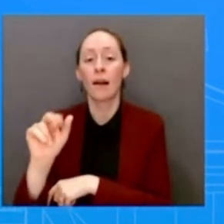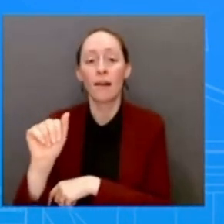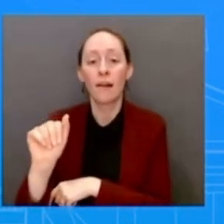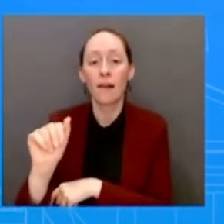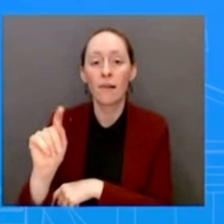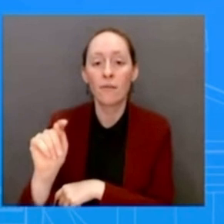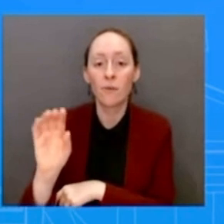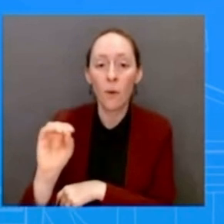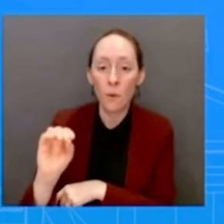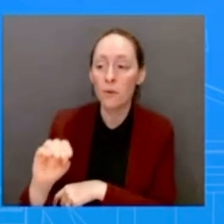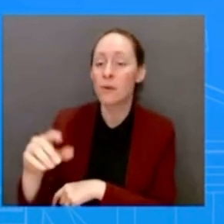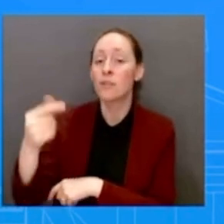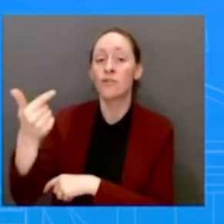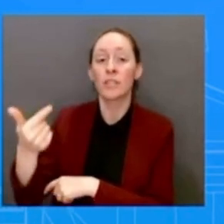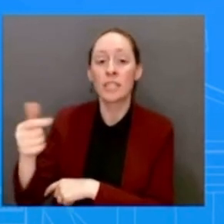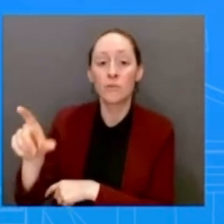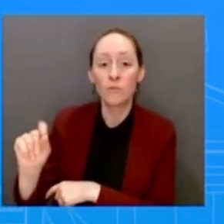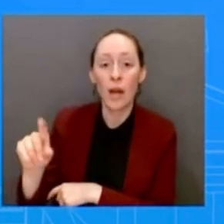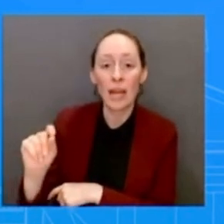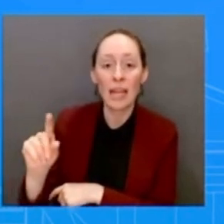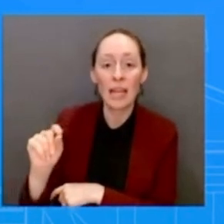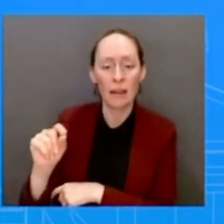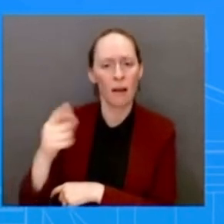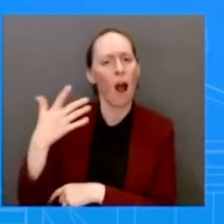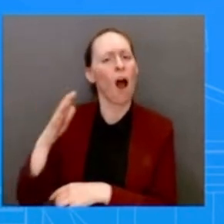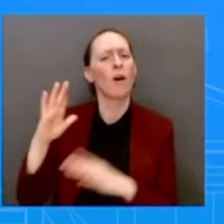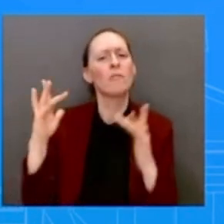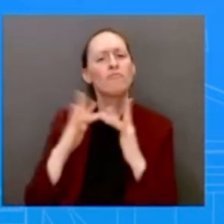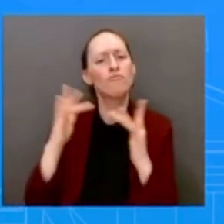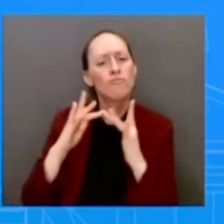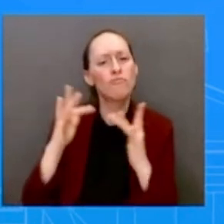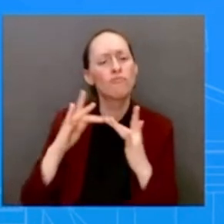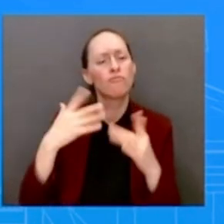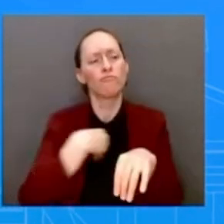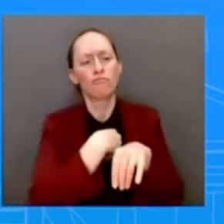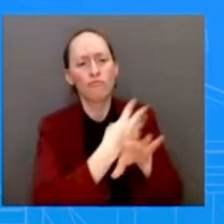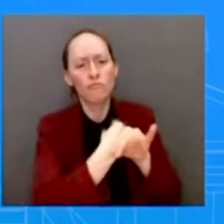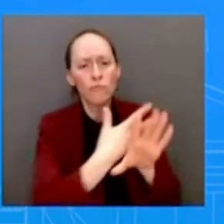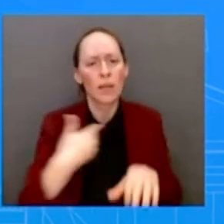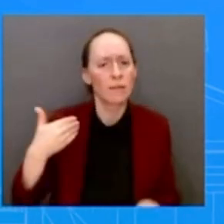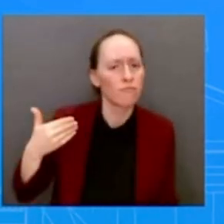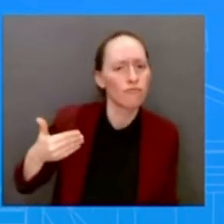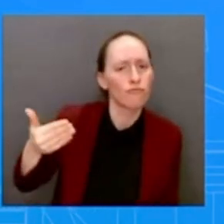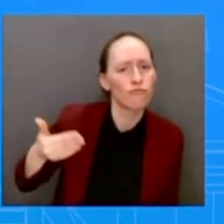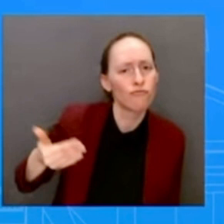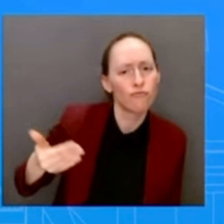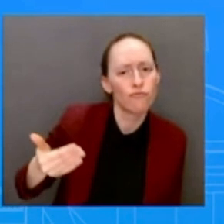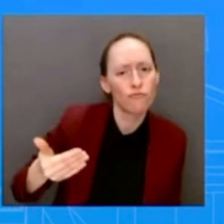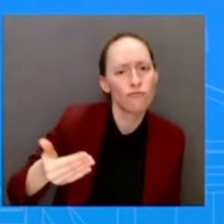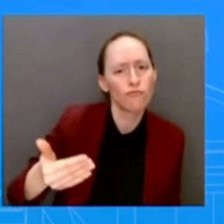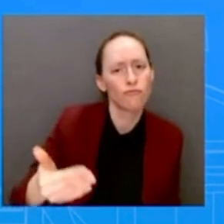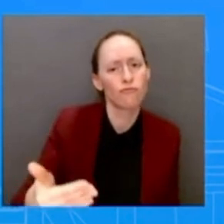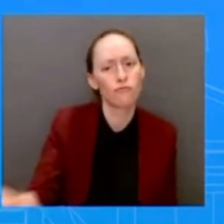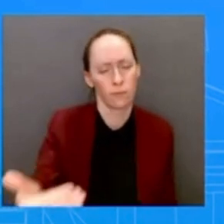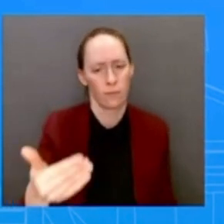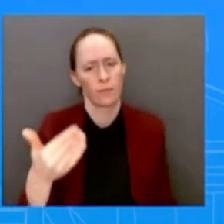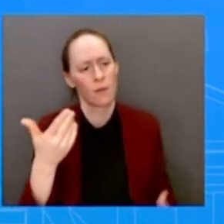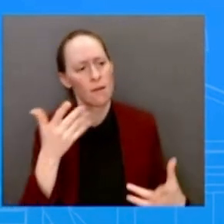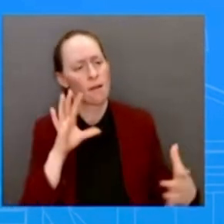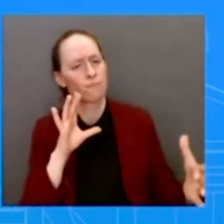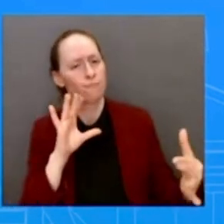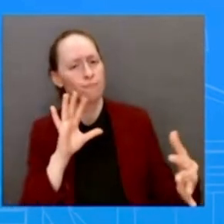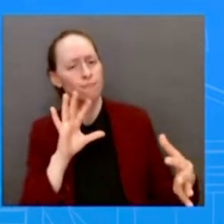regularly. And so this is clearly a relationship that has been growing over the last year. And so, you know,